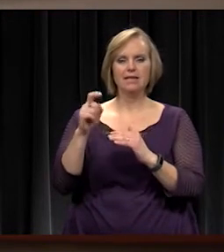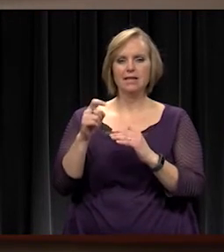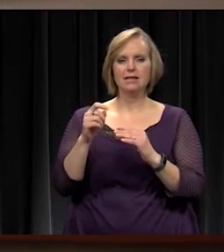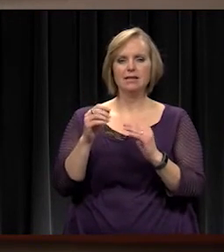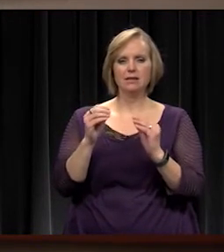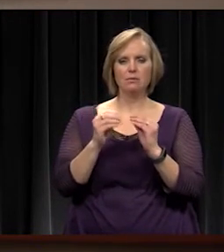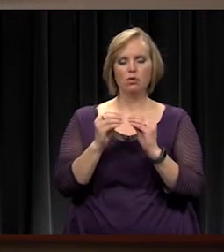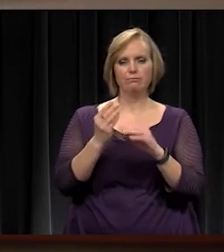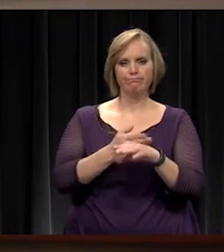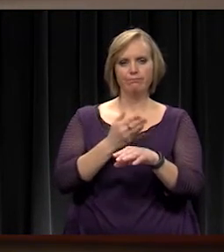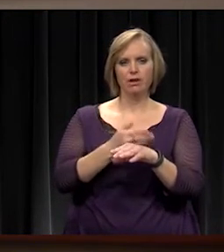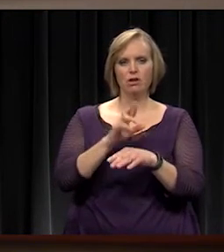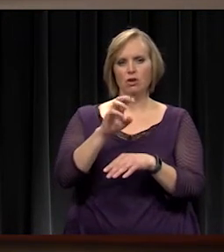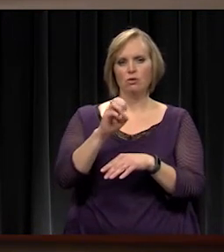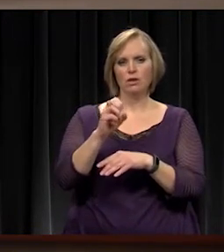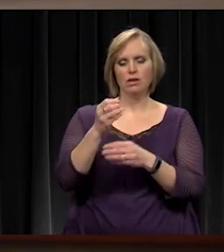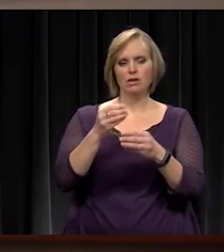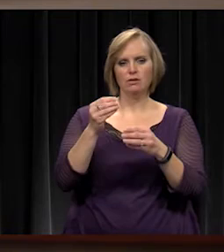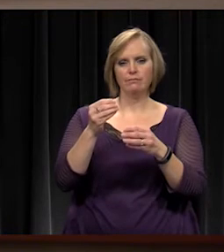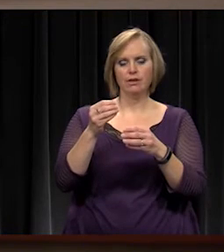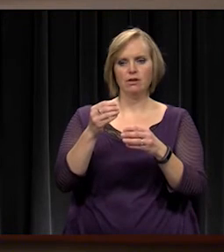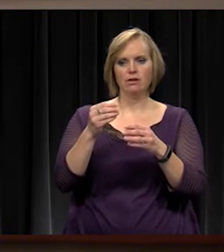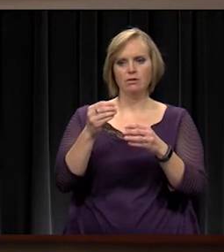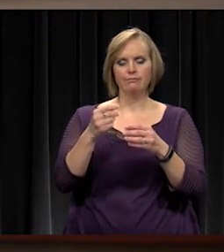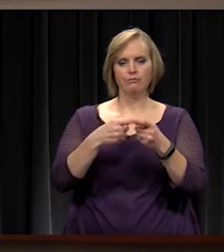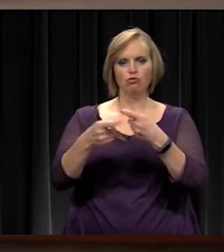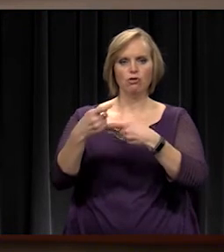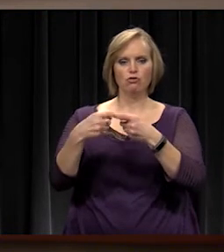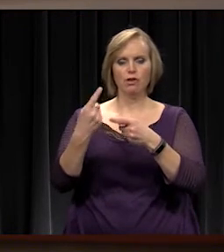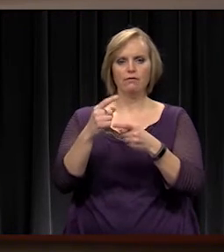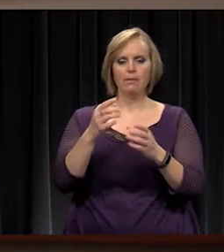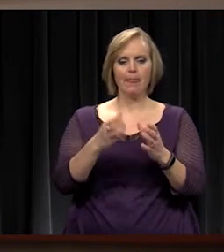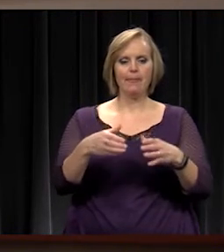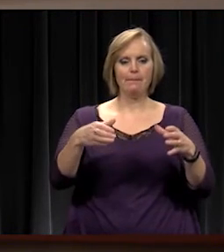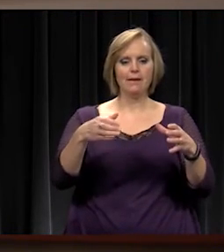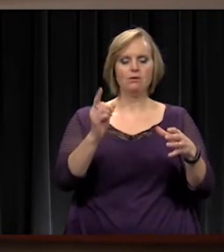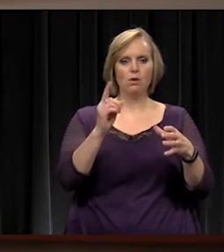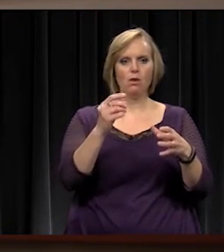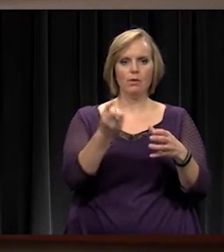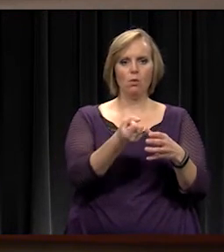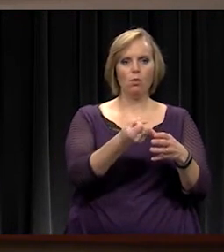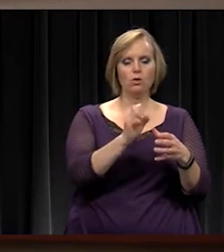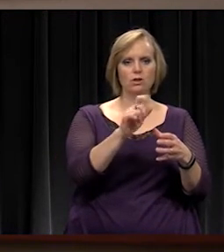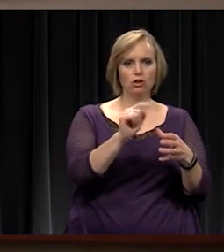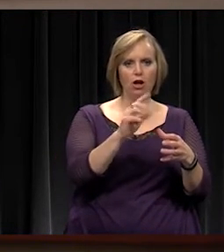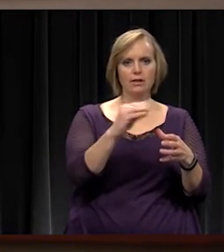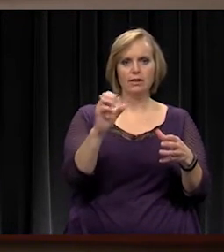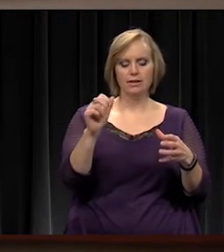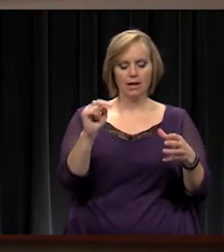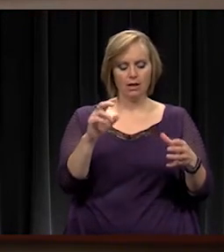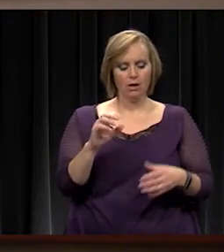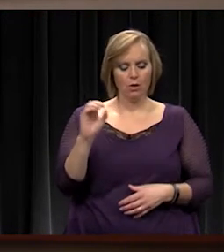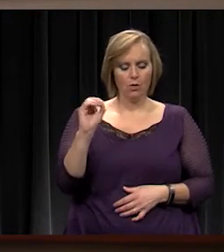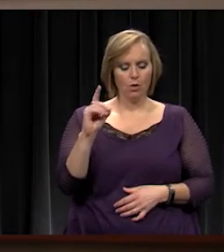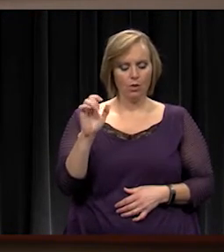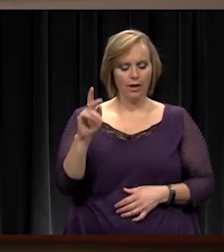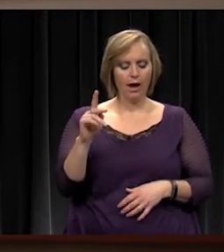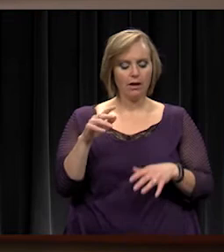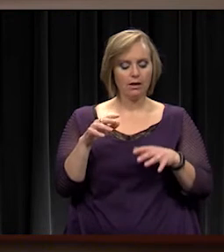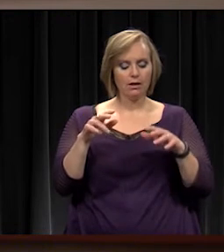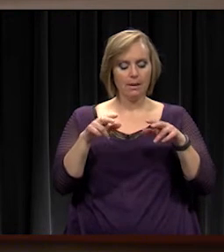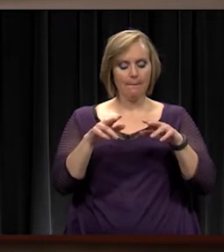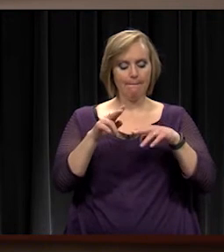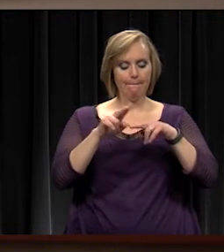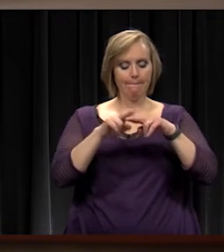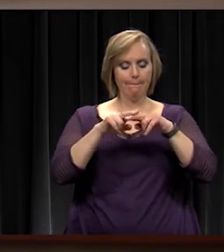from some of the bins that we hold salt and sand in. The ODAC bleacher repair is just something that we monitor. Those bleachers have been in